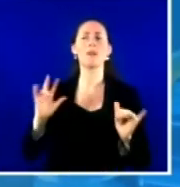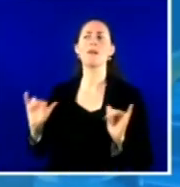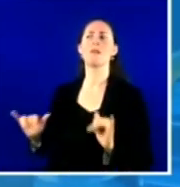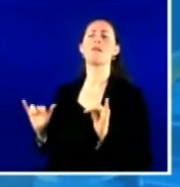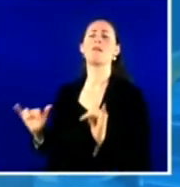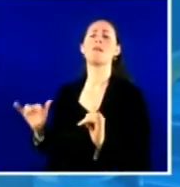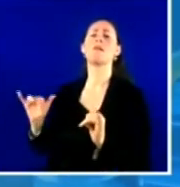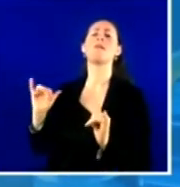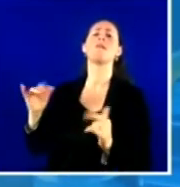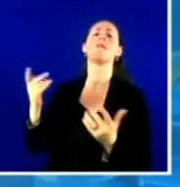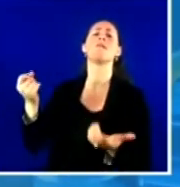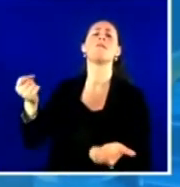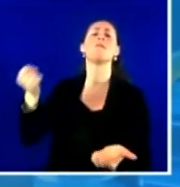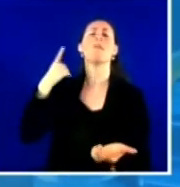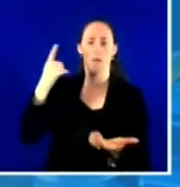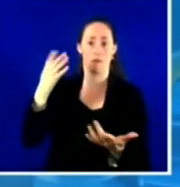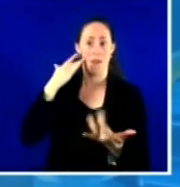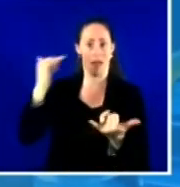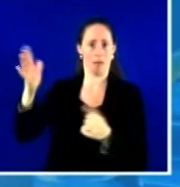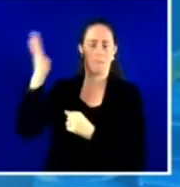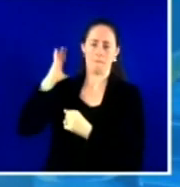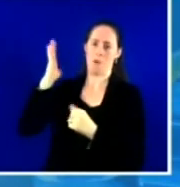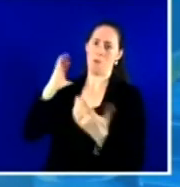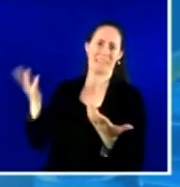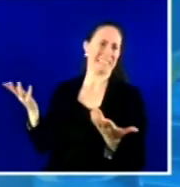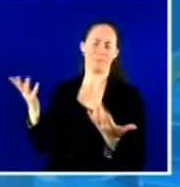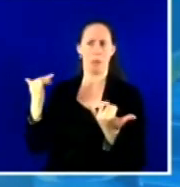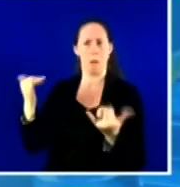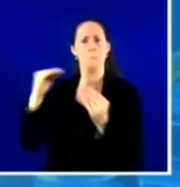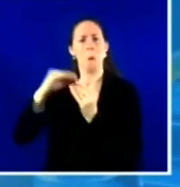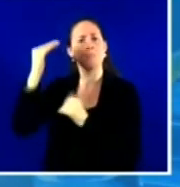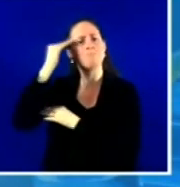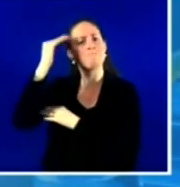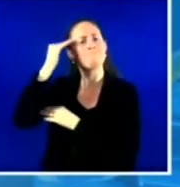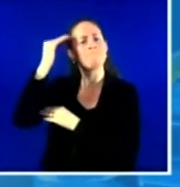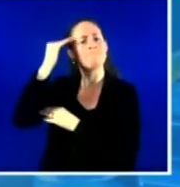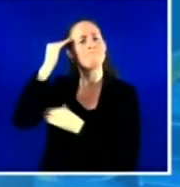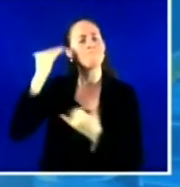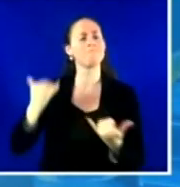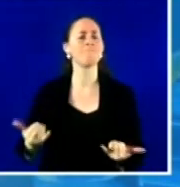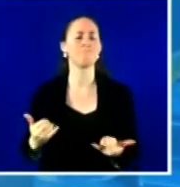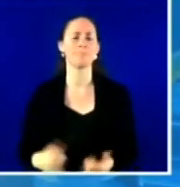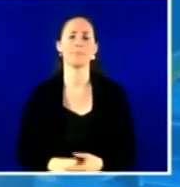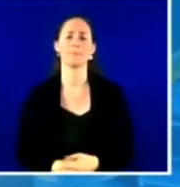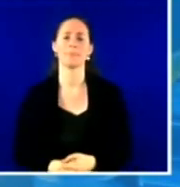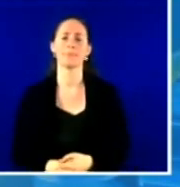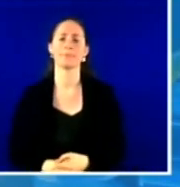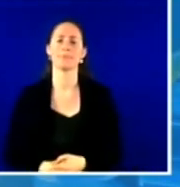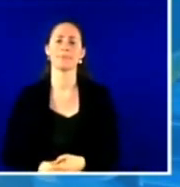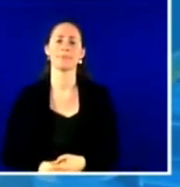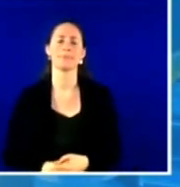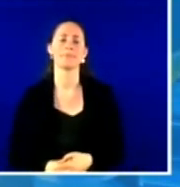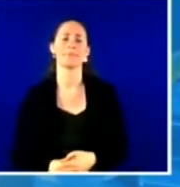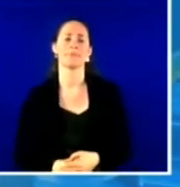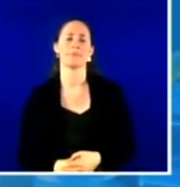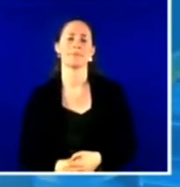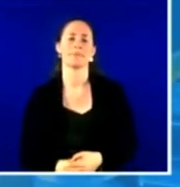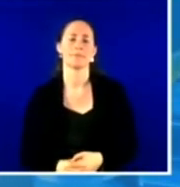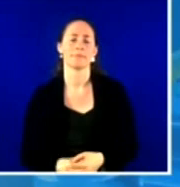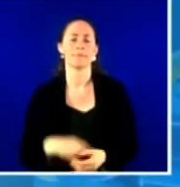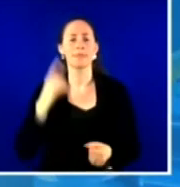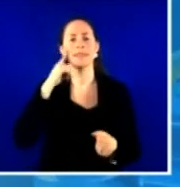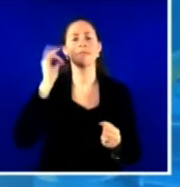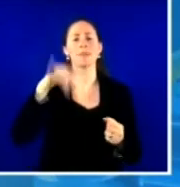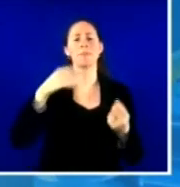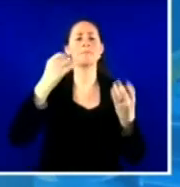um, in, in probably any of our lifetimes. Um, and then I think there's this whole other bucket of, um, misinformation